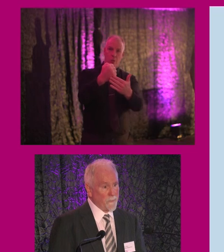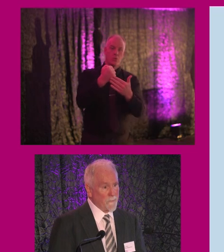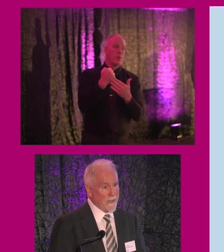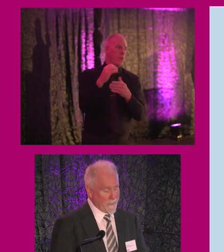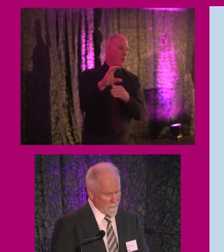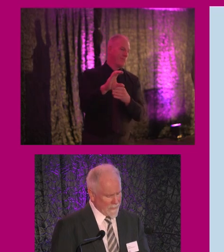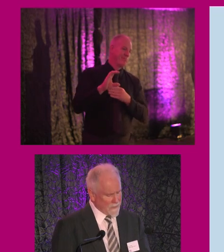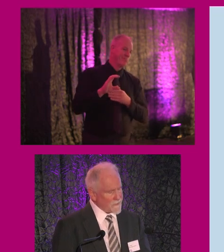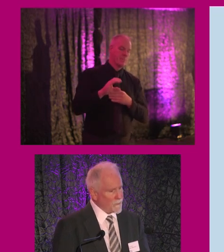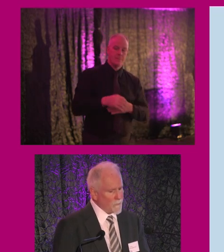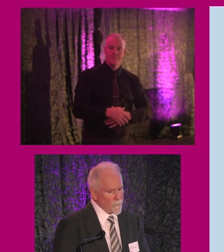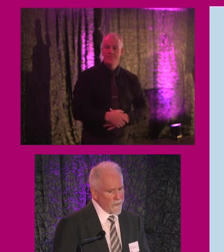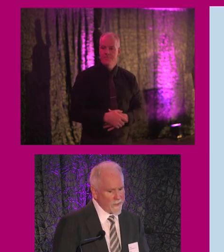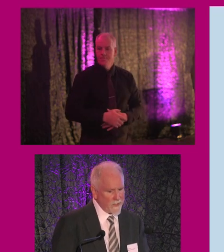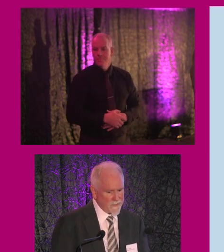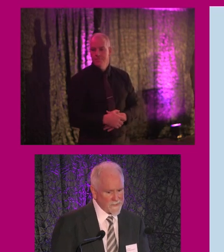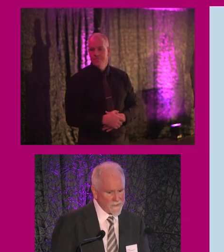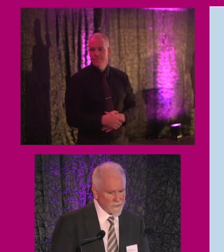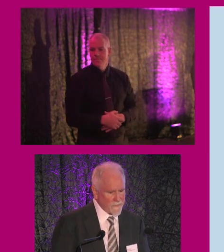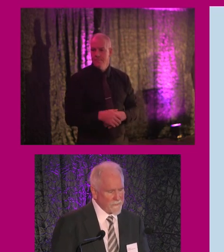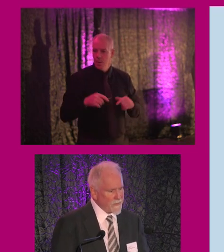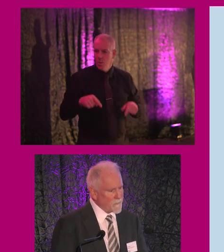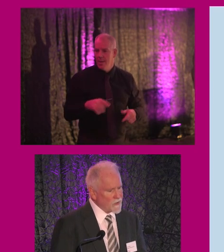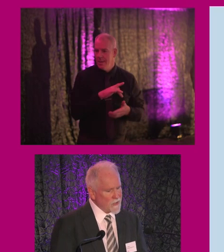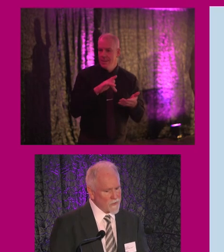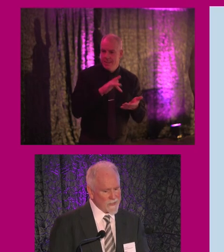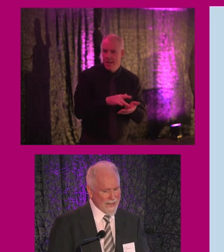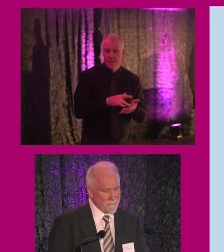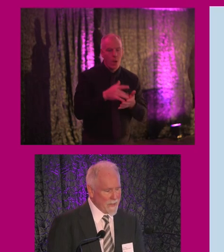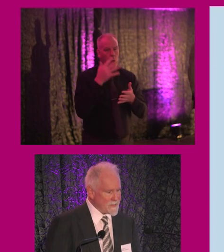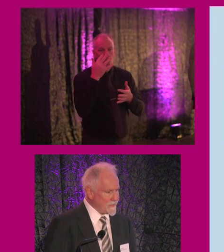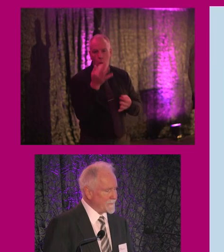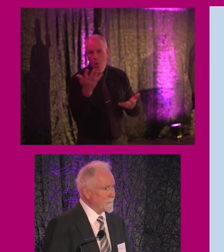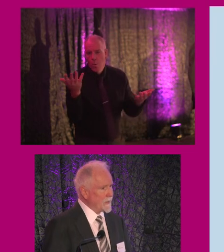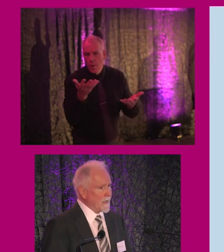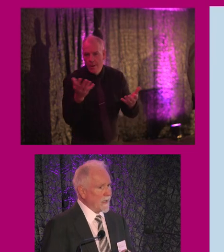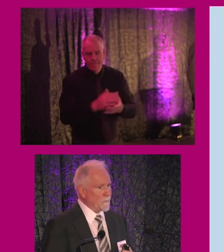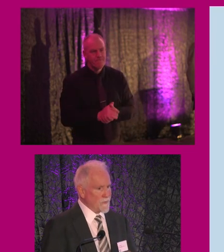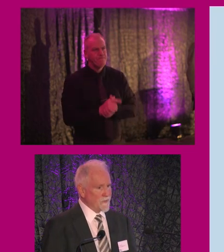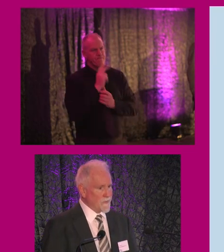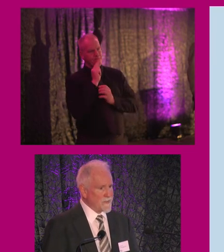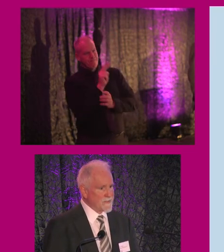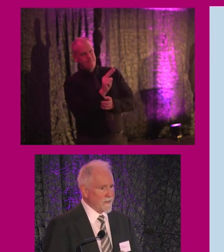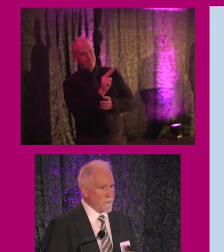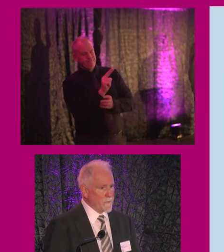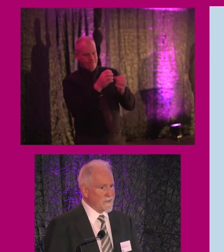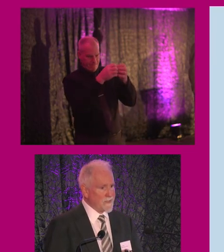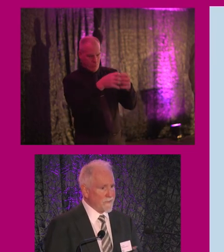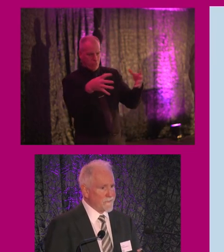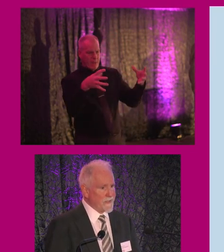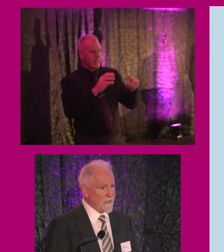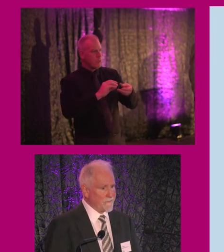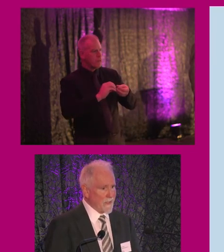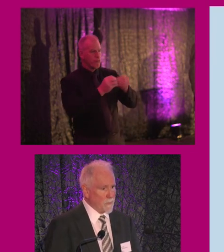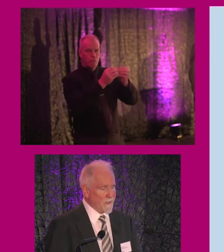backup. So we in the centre very much looked at building resources that are readily